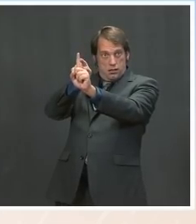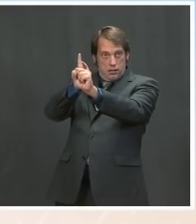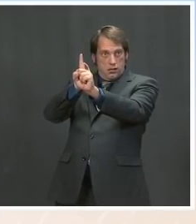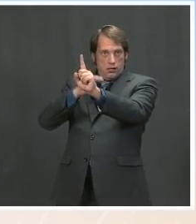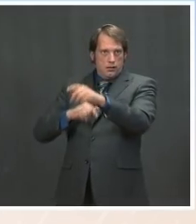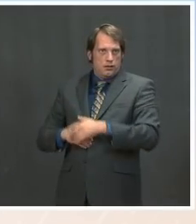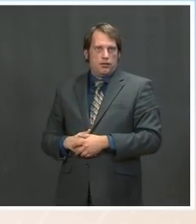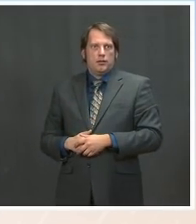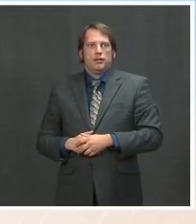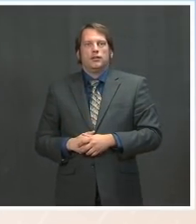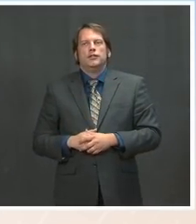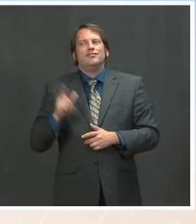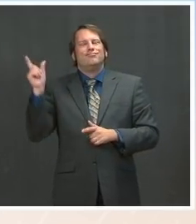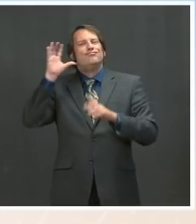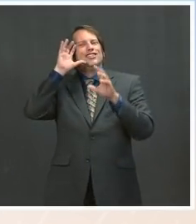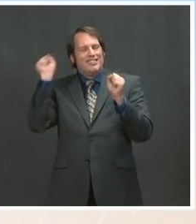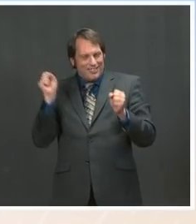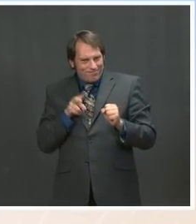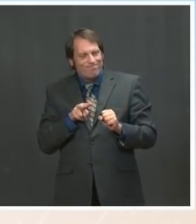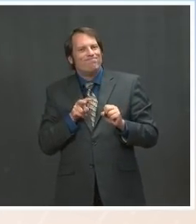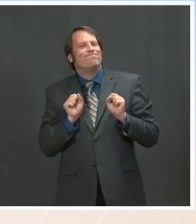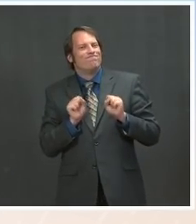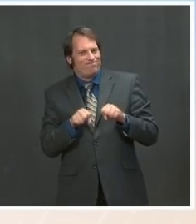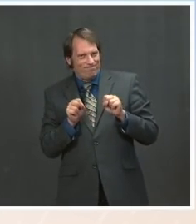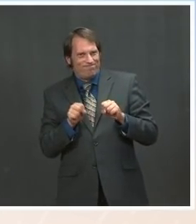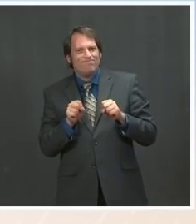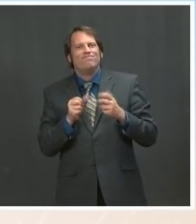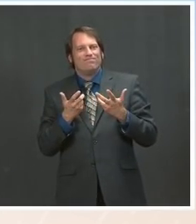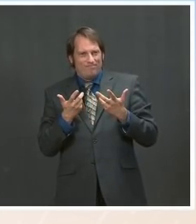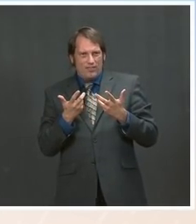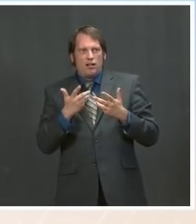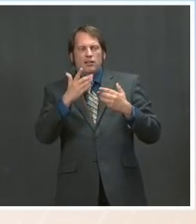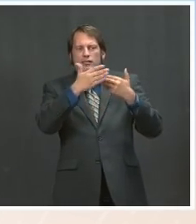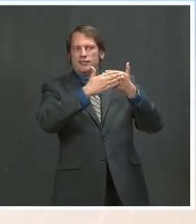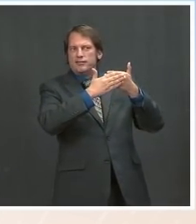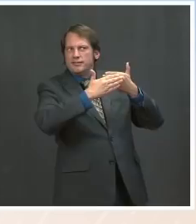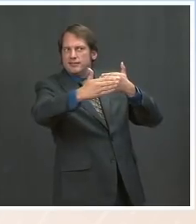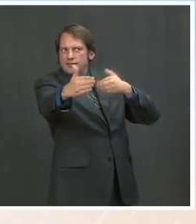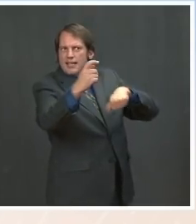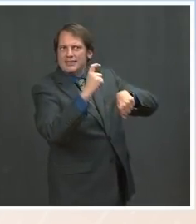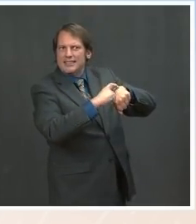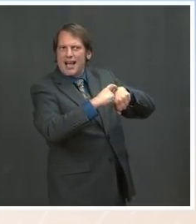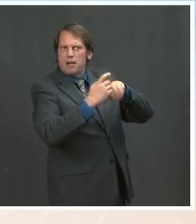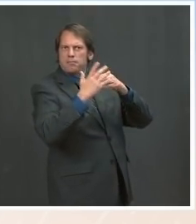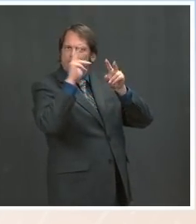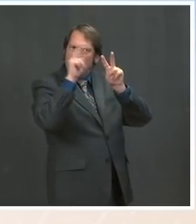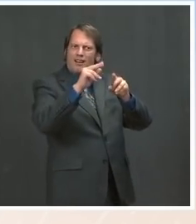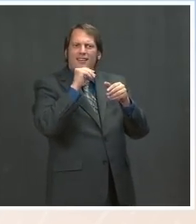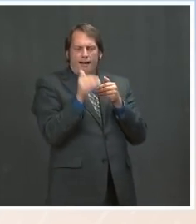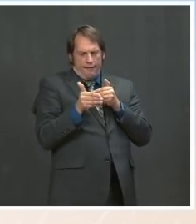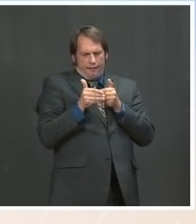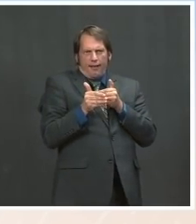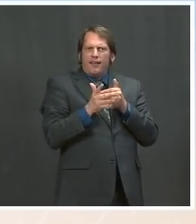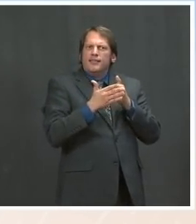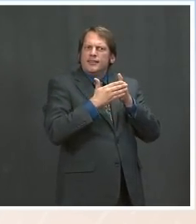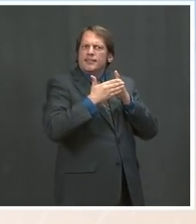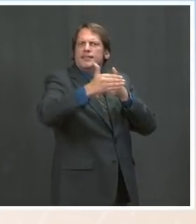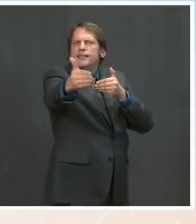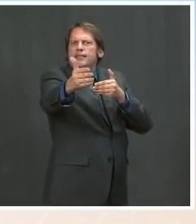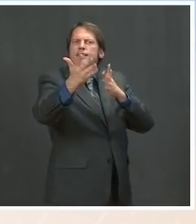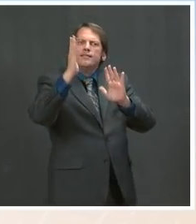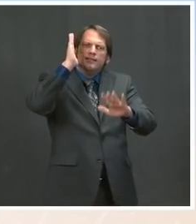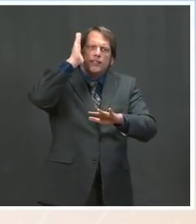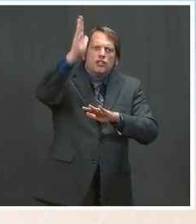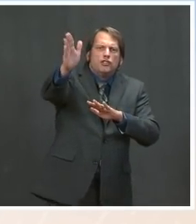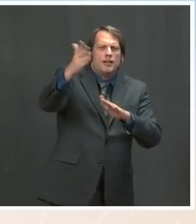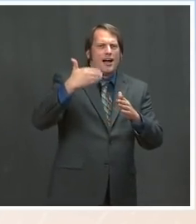them as in lockstep. And that's one of the reasons why, when he put out his climate plan during the campaign, he had labor leaders